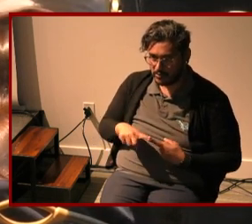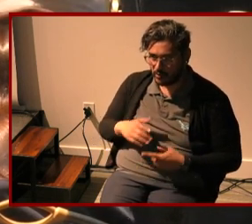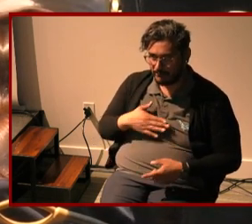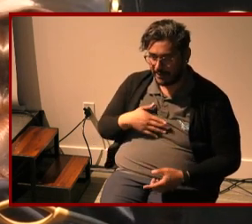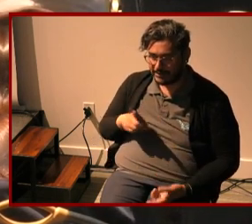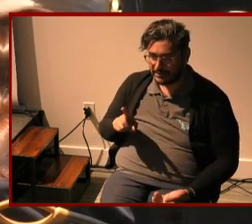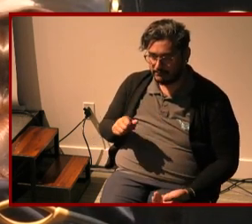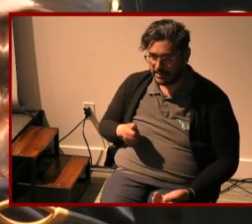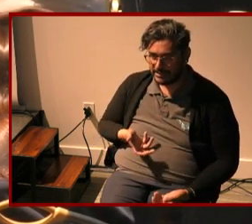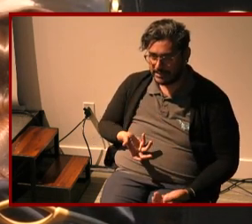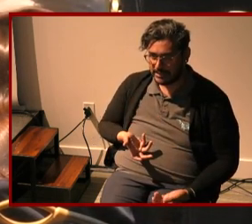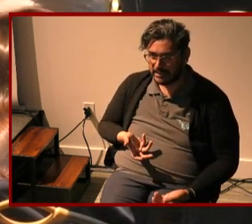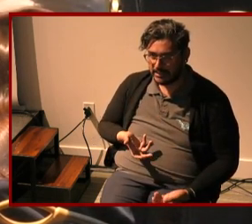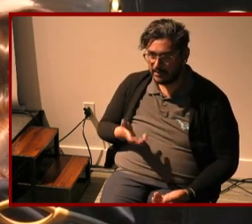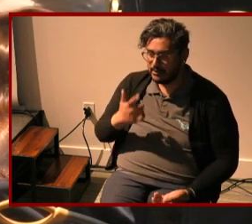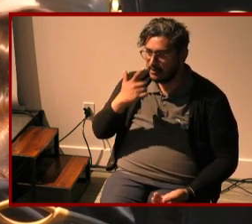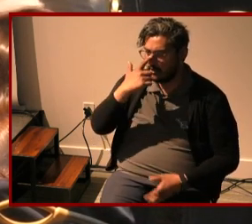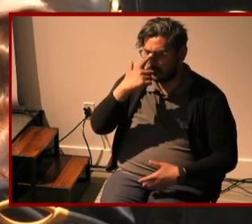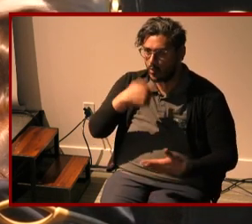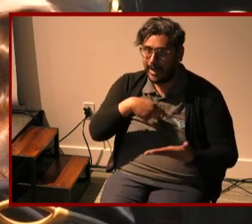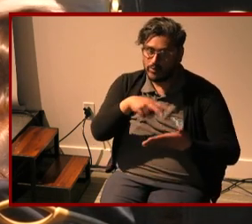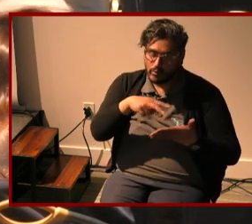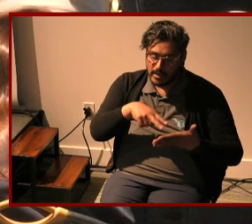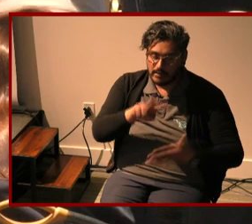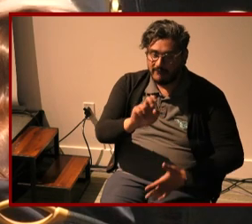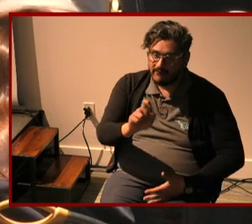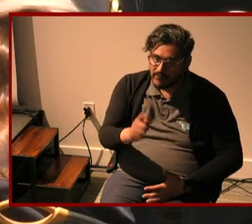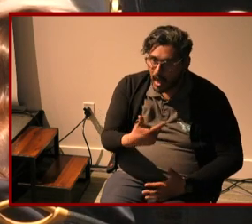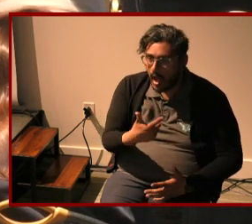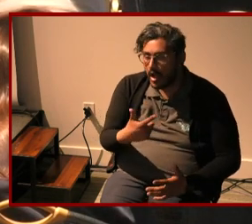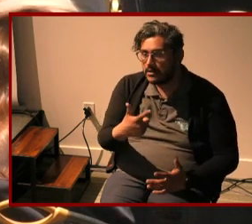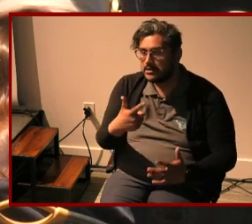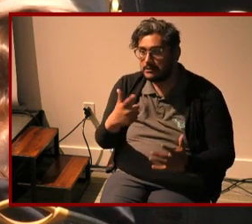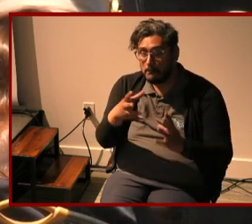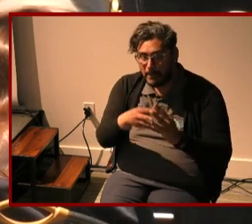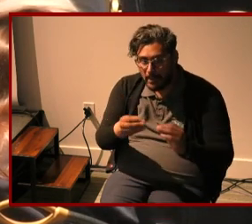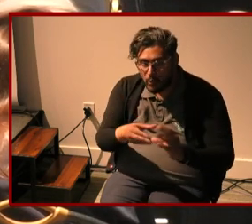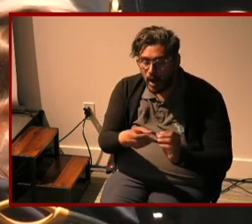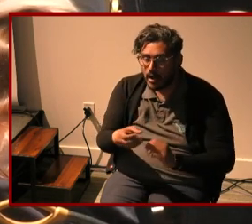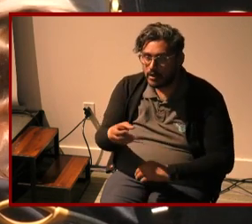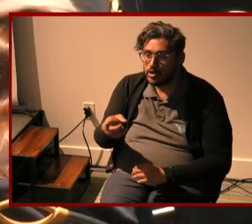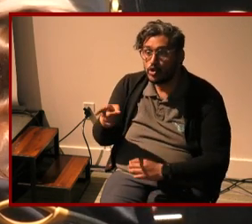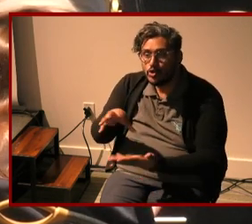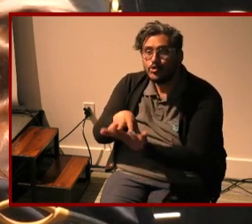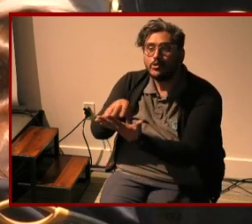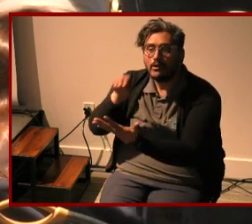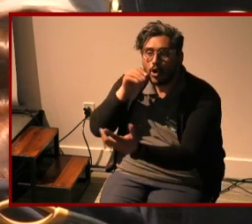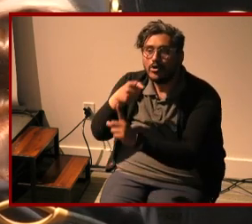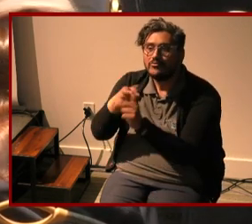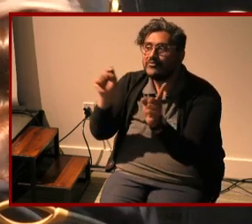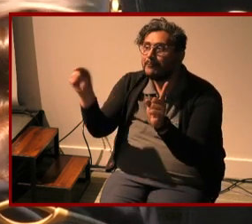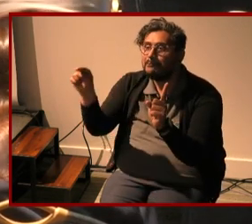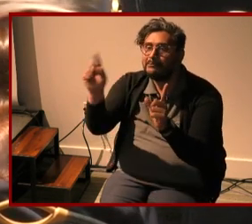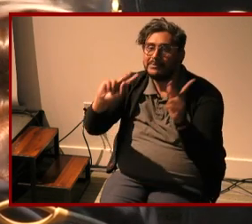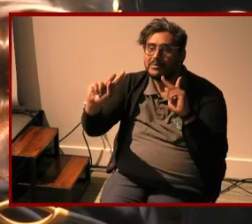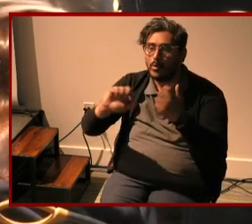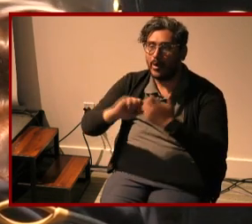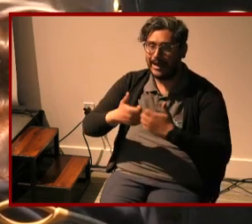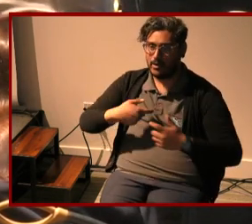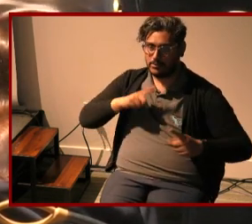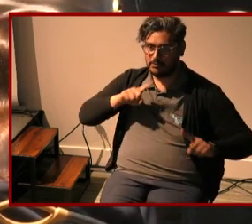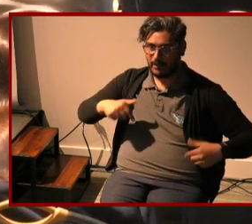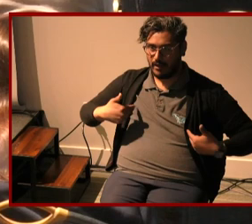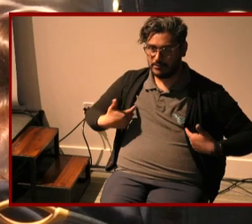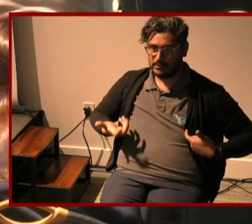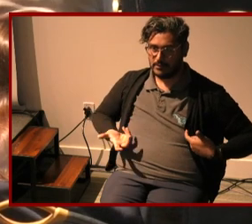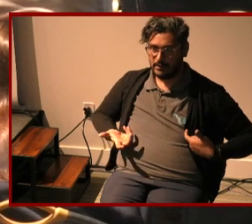and when you look at blogs and memoirs you're you're learning from people how to respond and also as a child you're